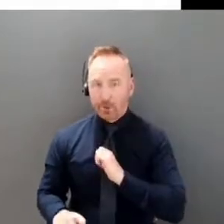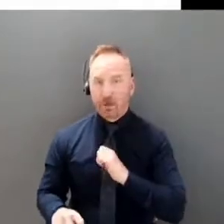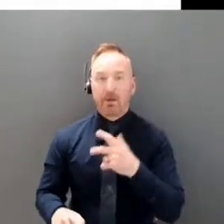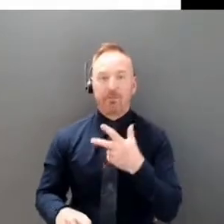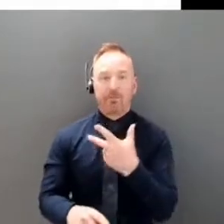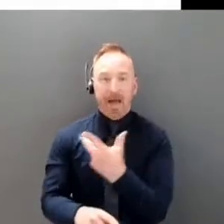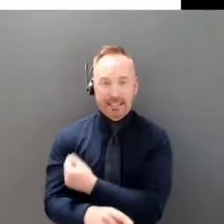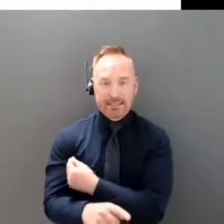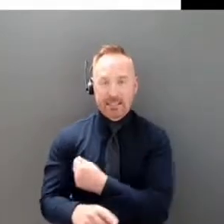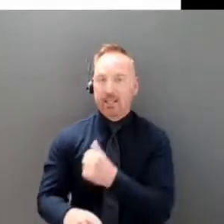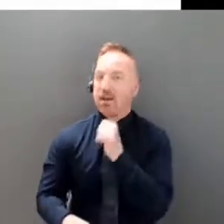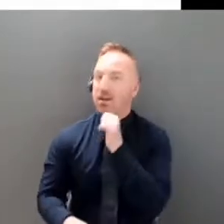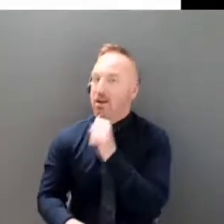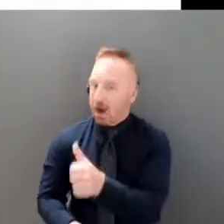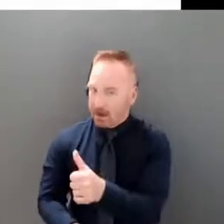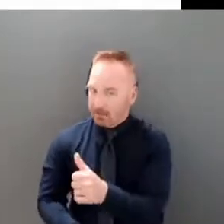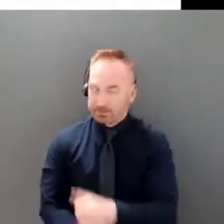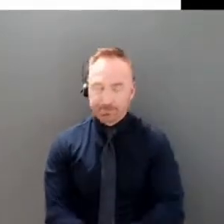now